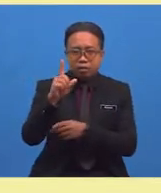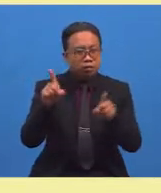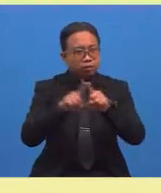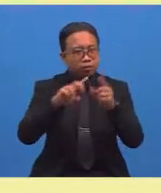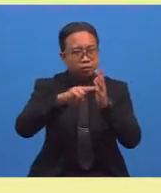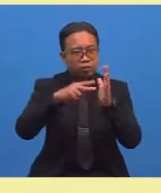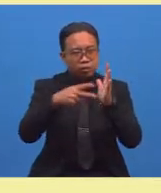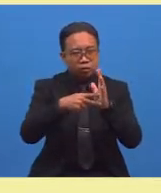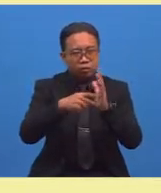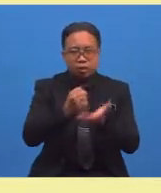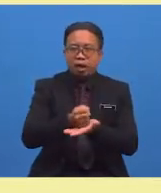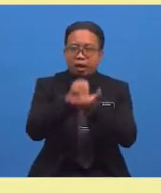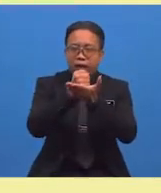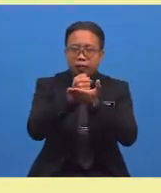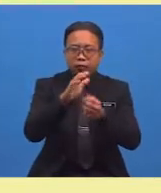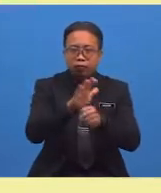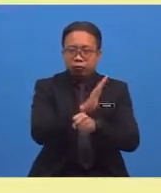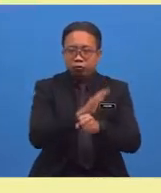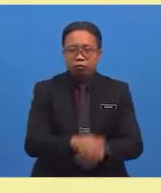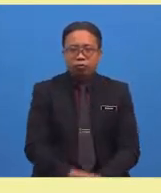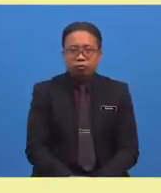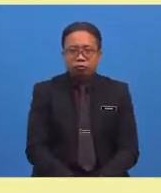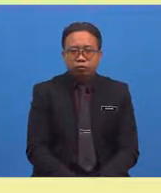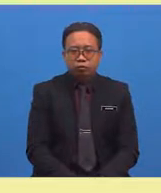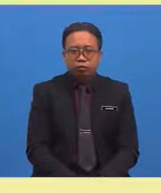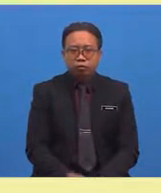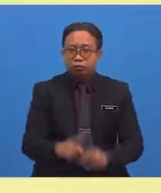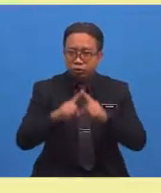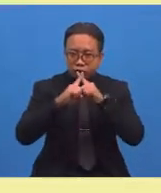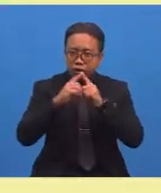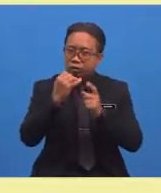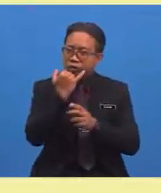The odd one out is...